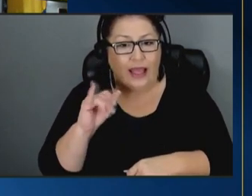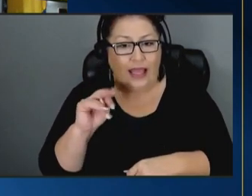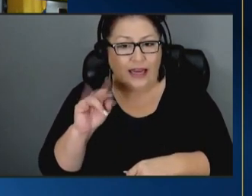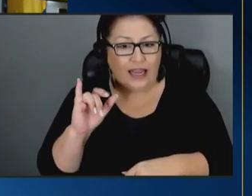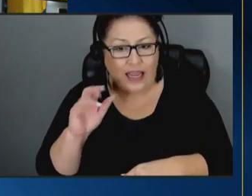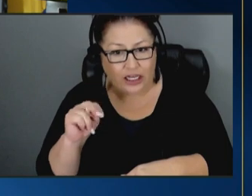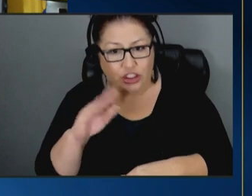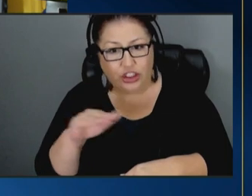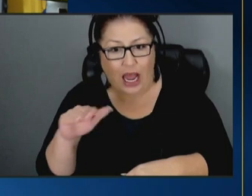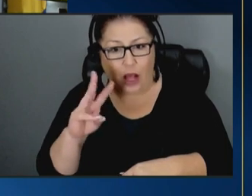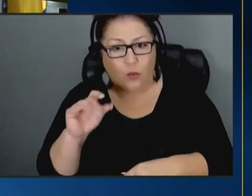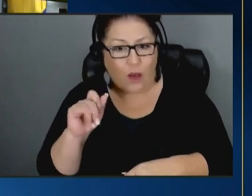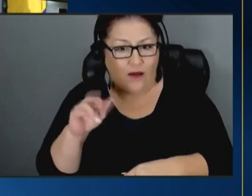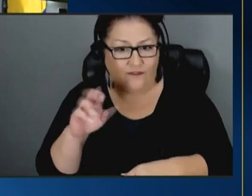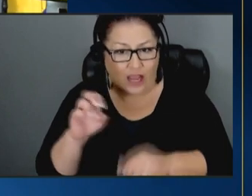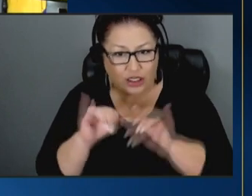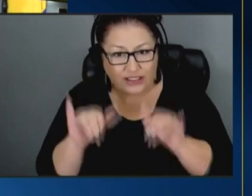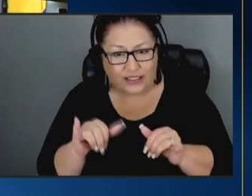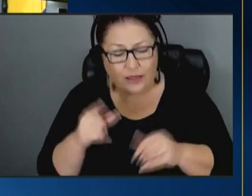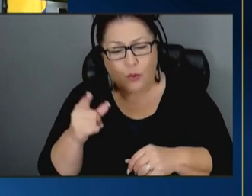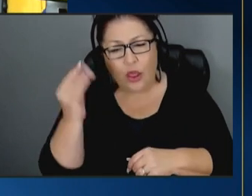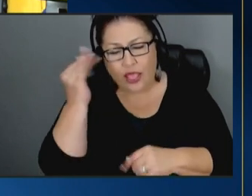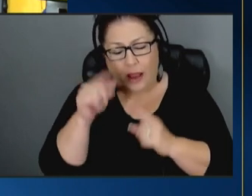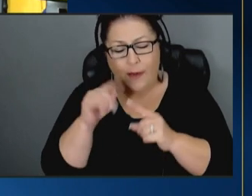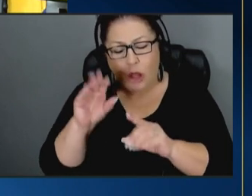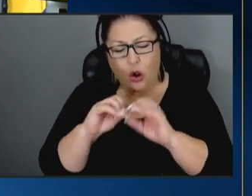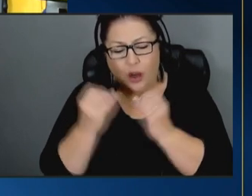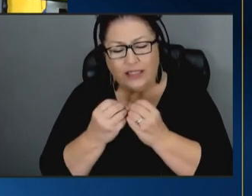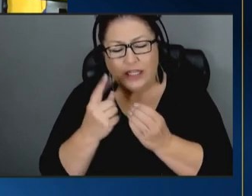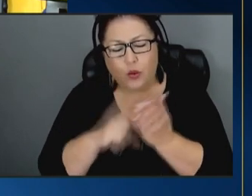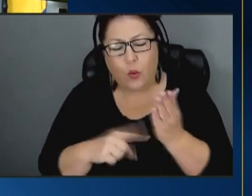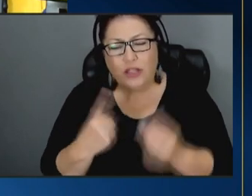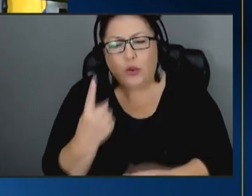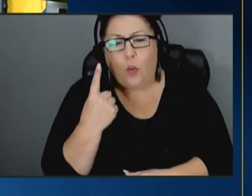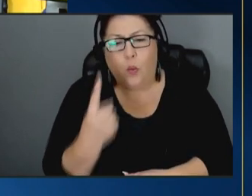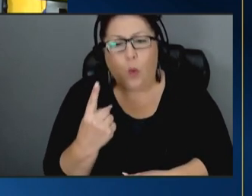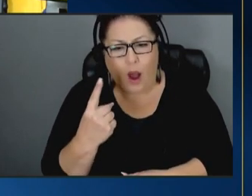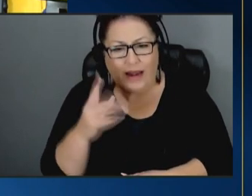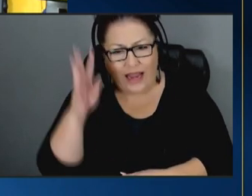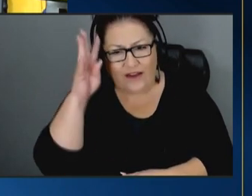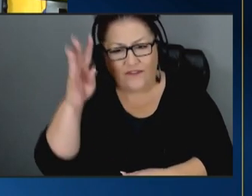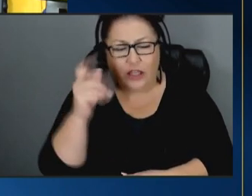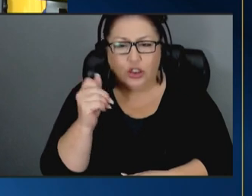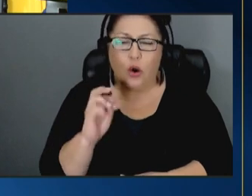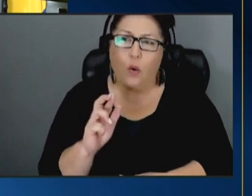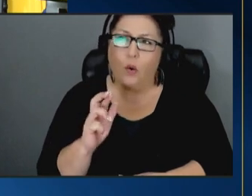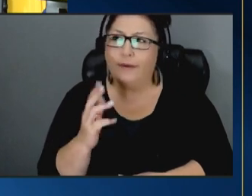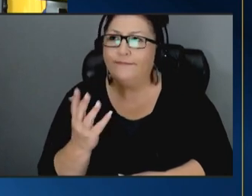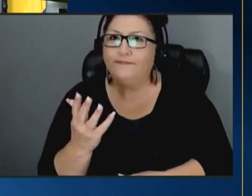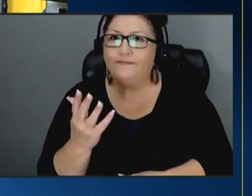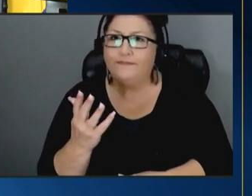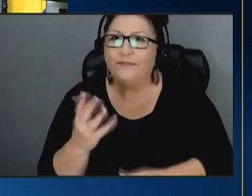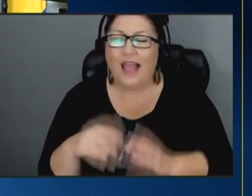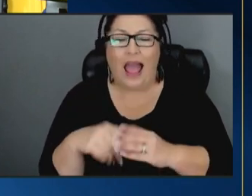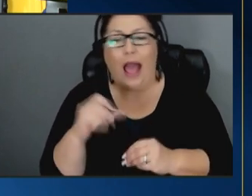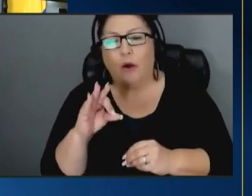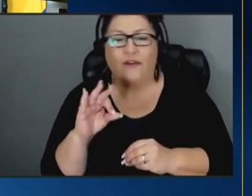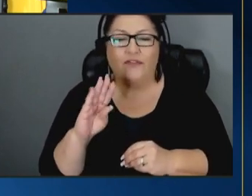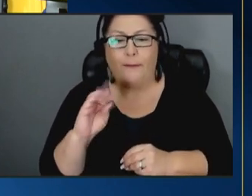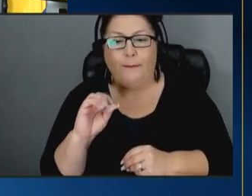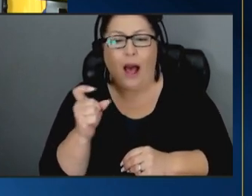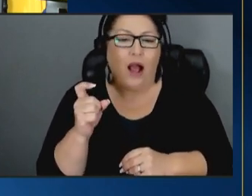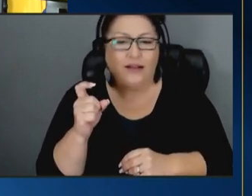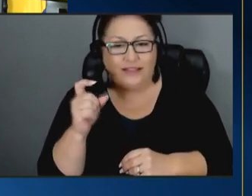when you think specifically about your organization what is one innovation or out of the box idea